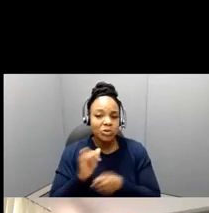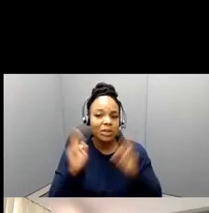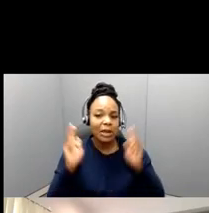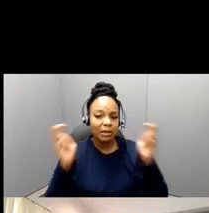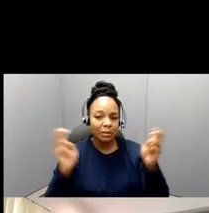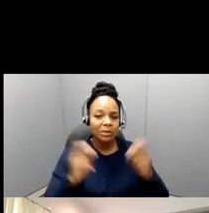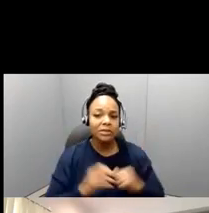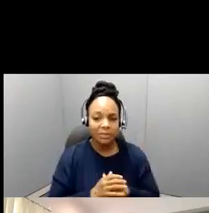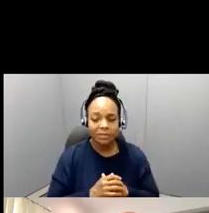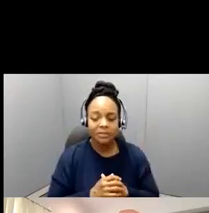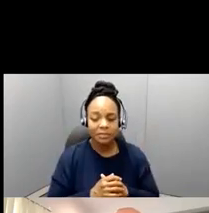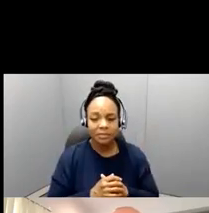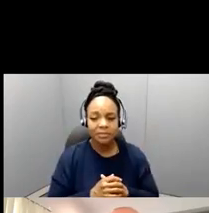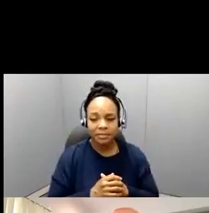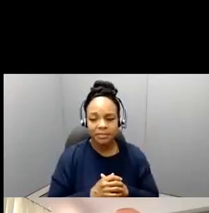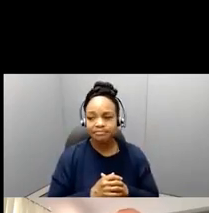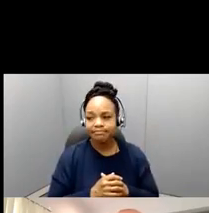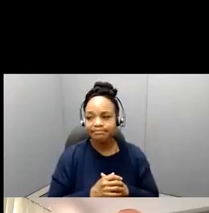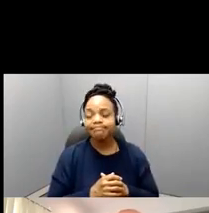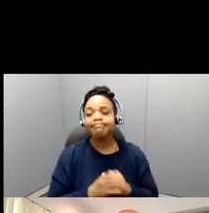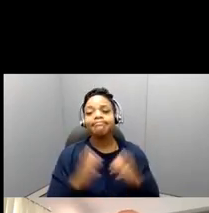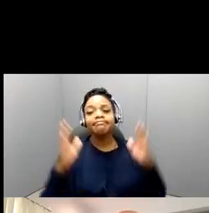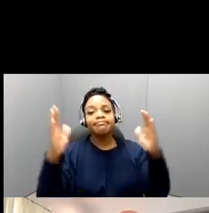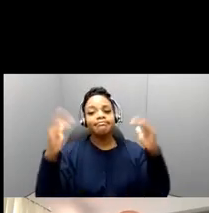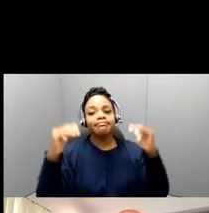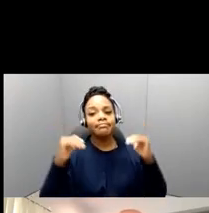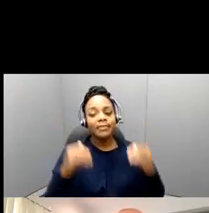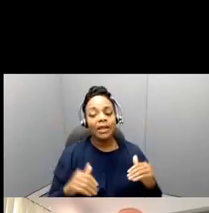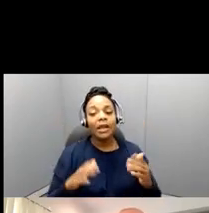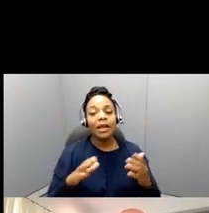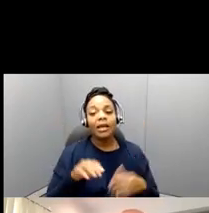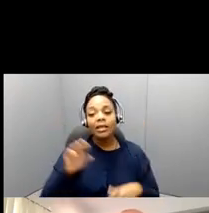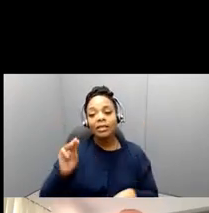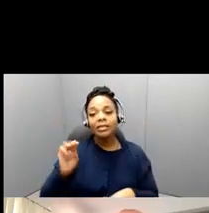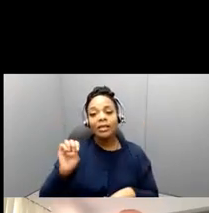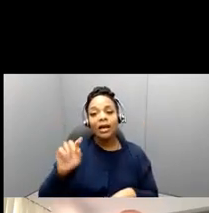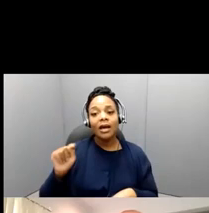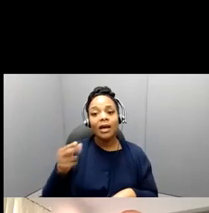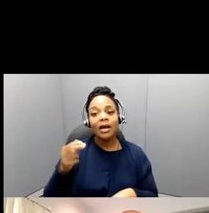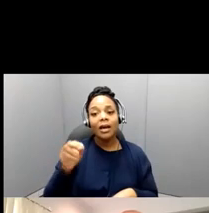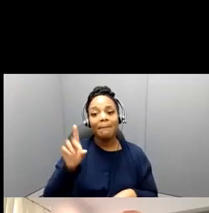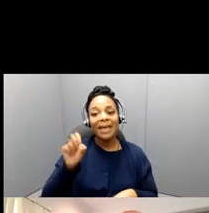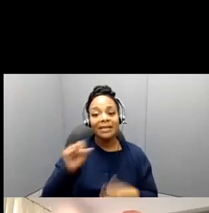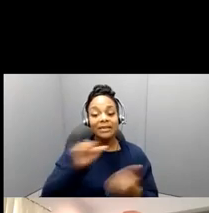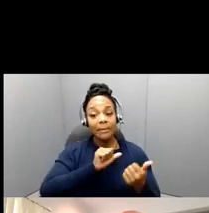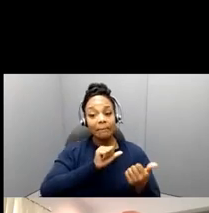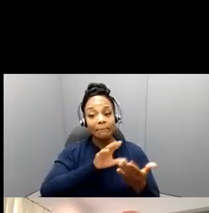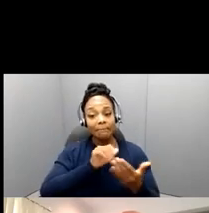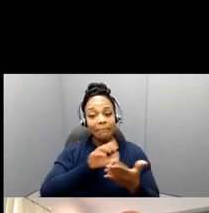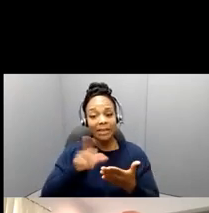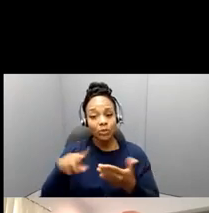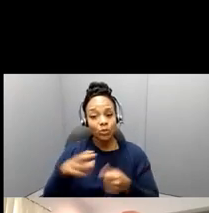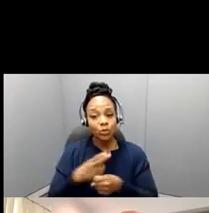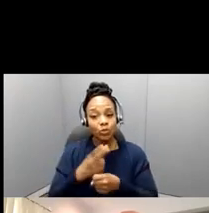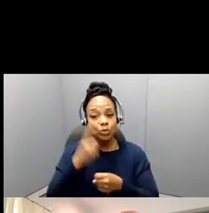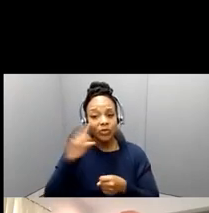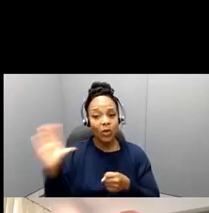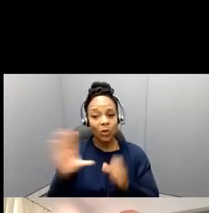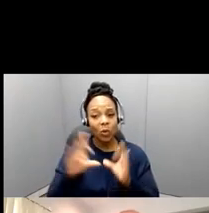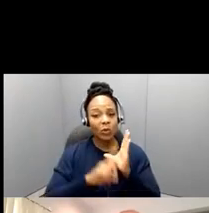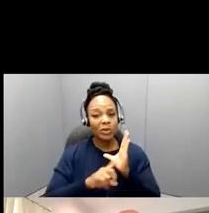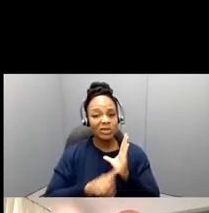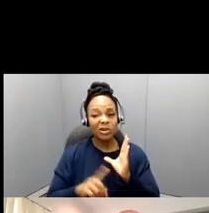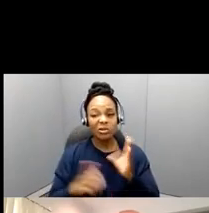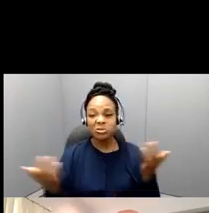The methods used in these studies aren't often, are quite vast to refund, uh, a lot of, from anything from